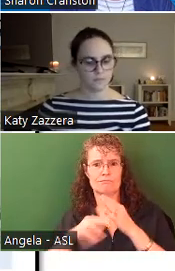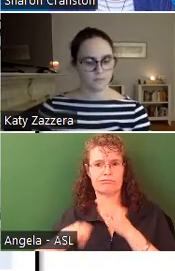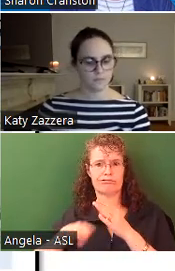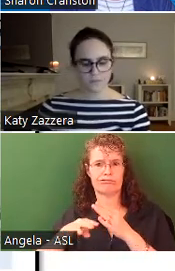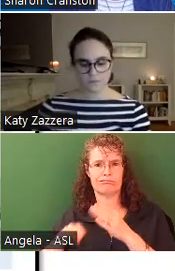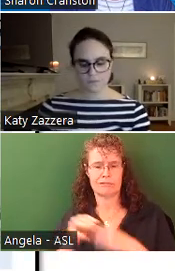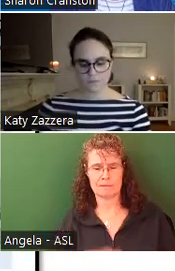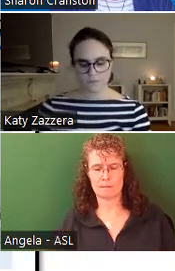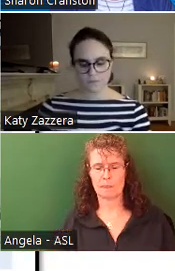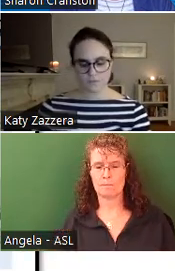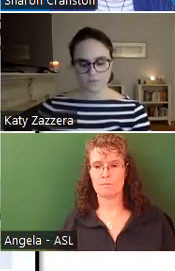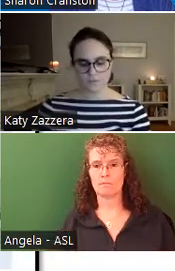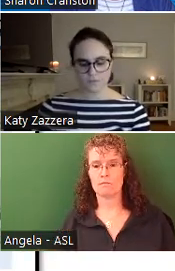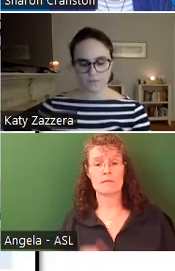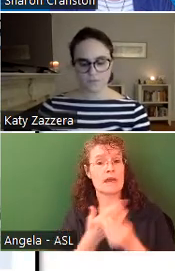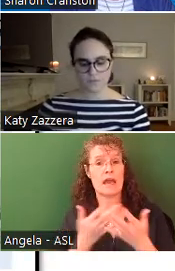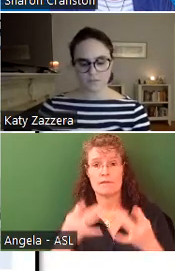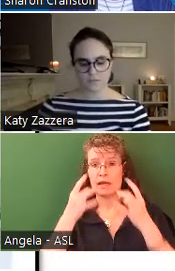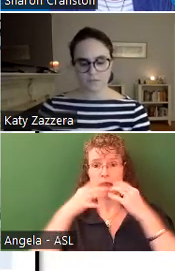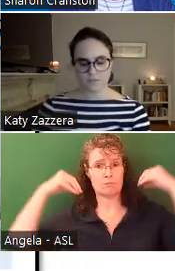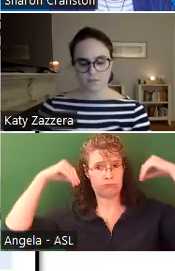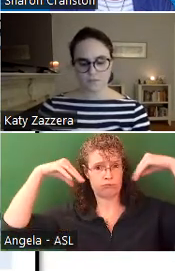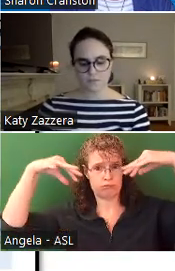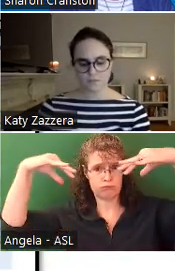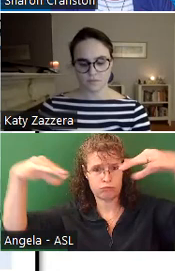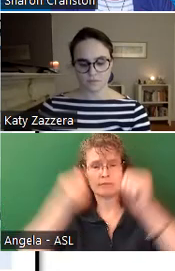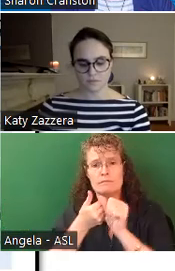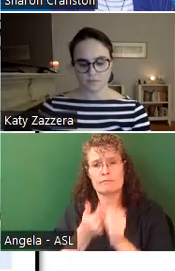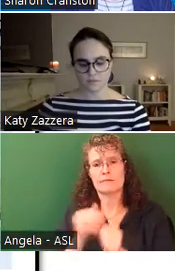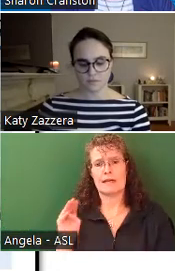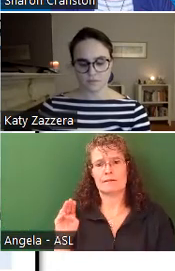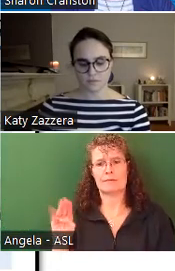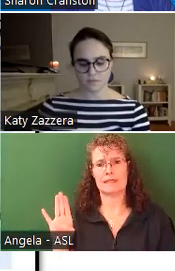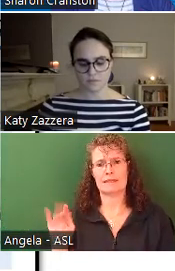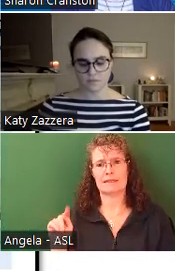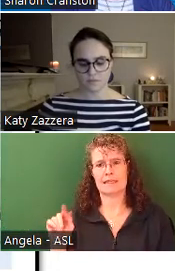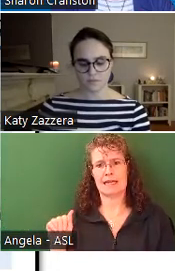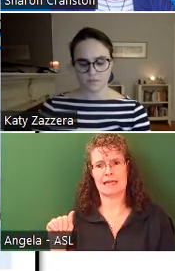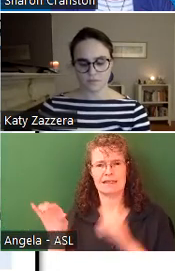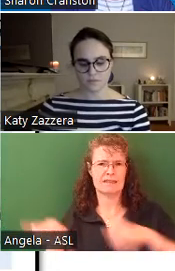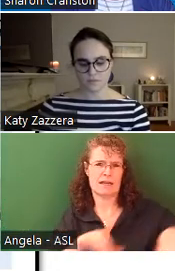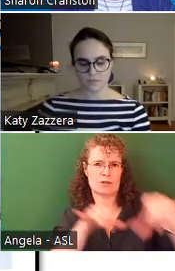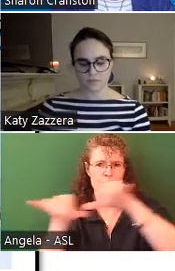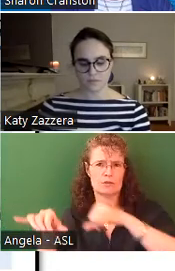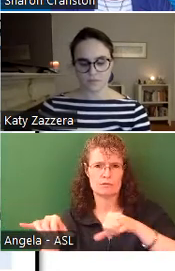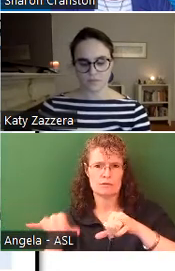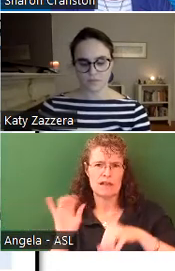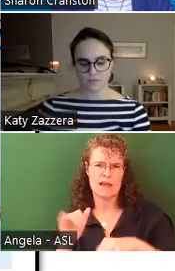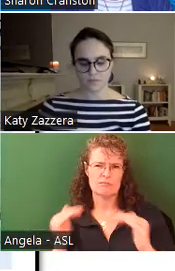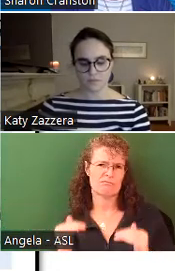Everything will be well lit in compliance with MBTA standards, which is above the code requirements.